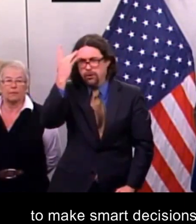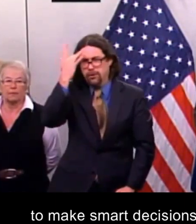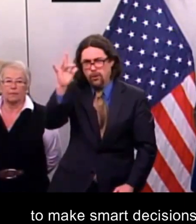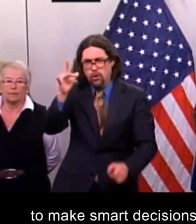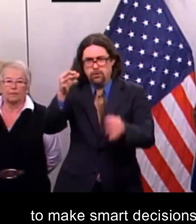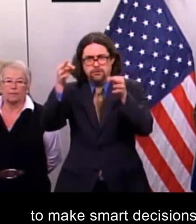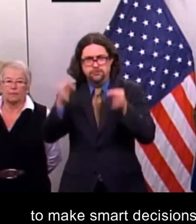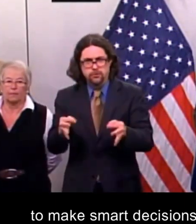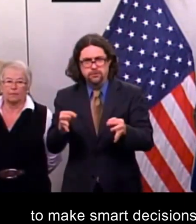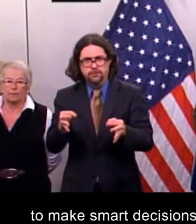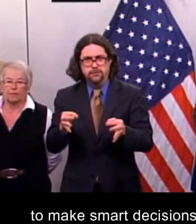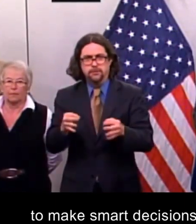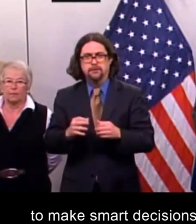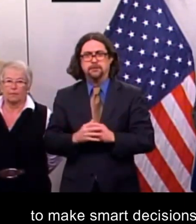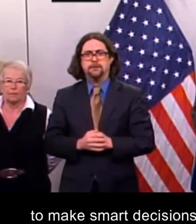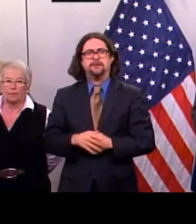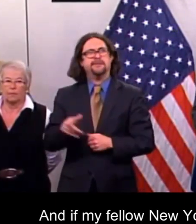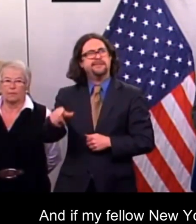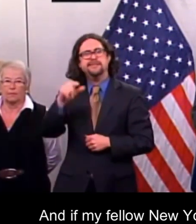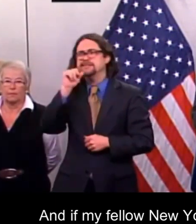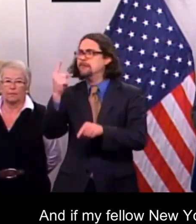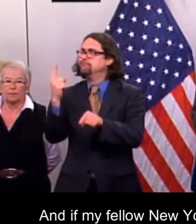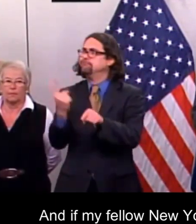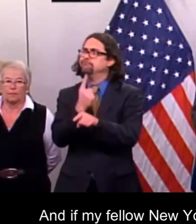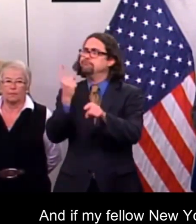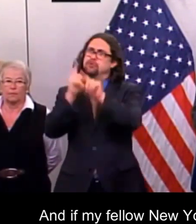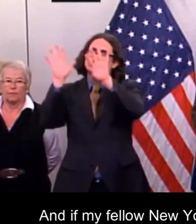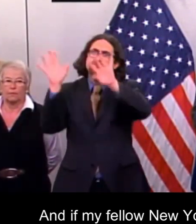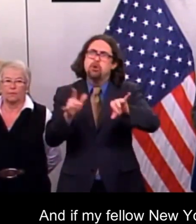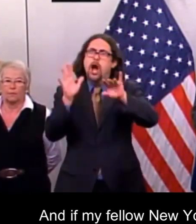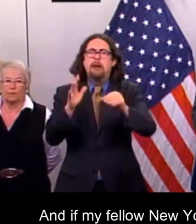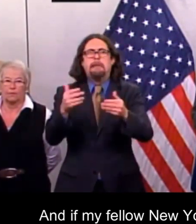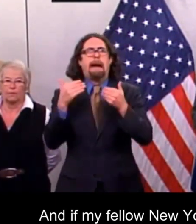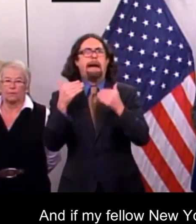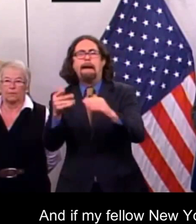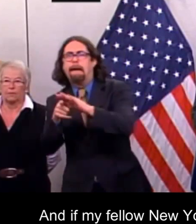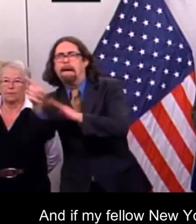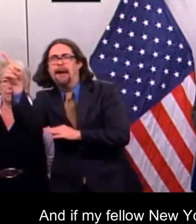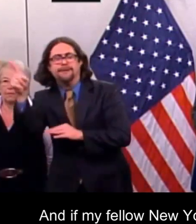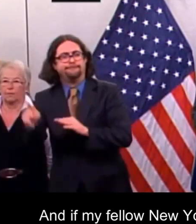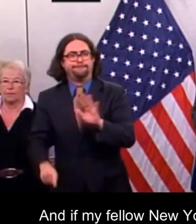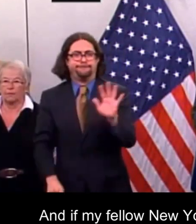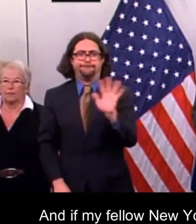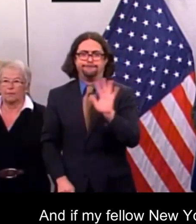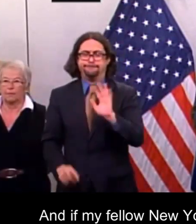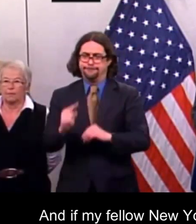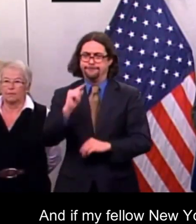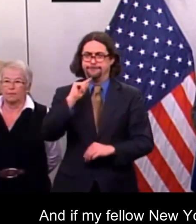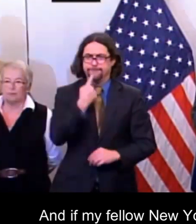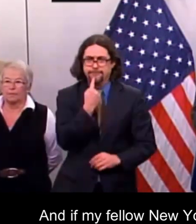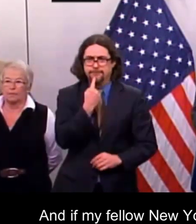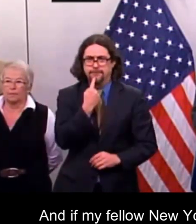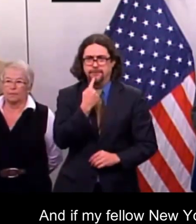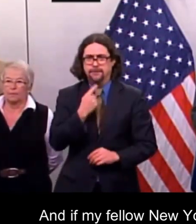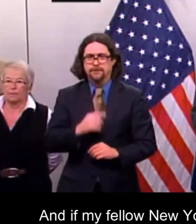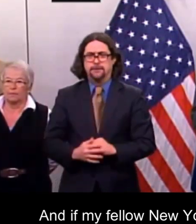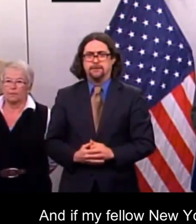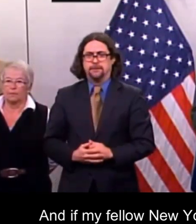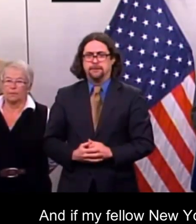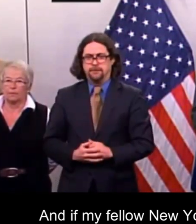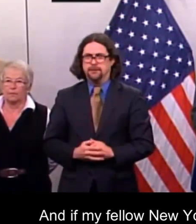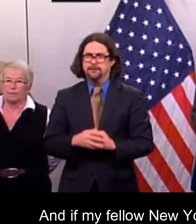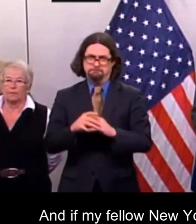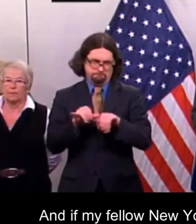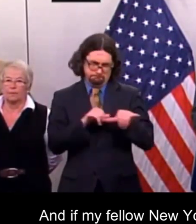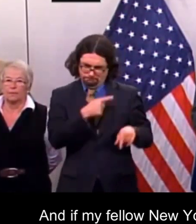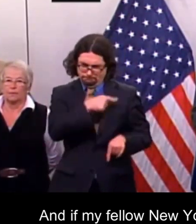It is not business as usual. And if my fellow New Yorkers join me in doing the smart and safe thing, we are all